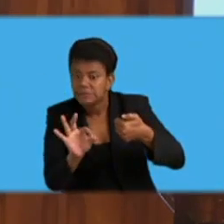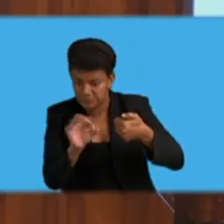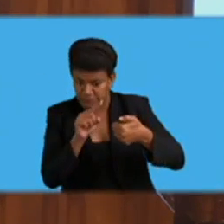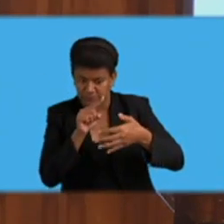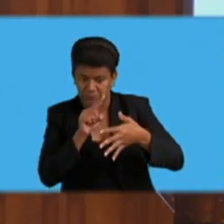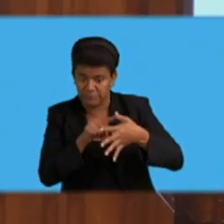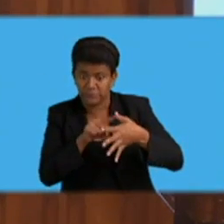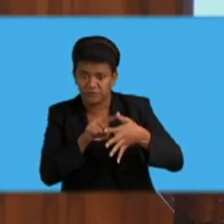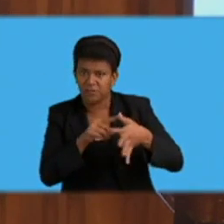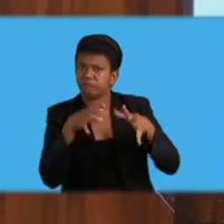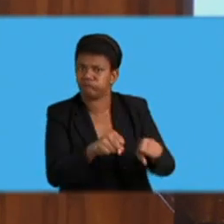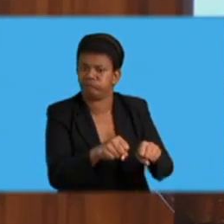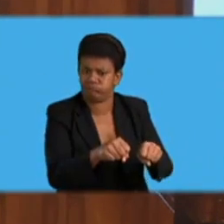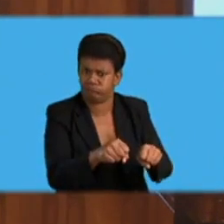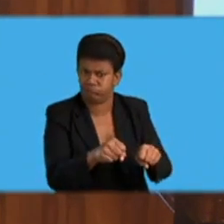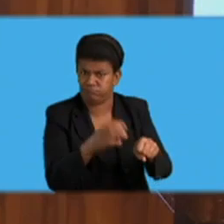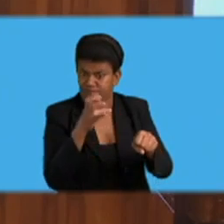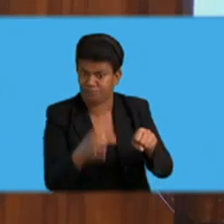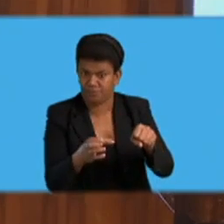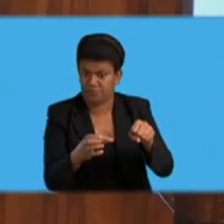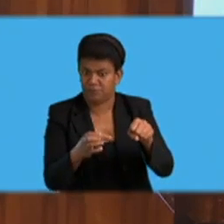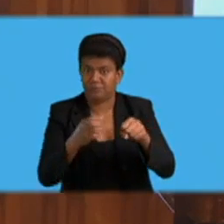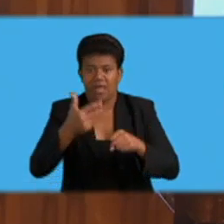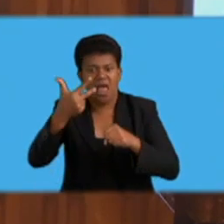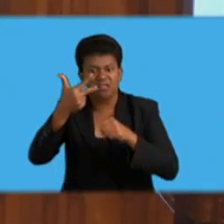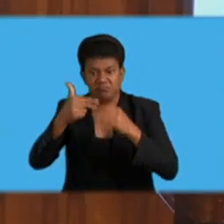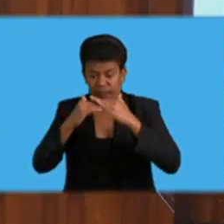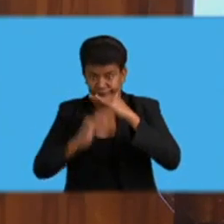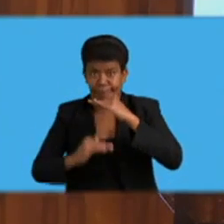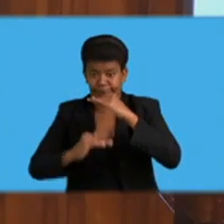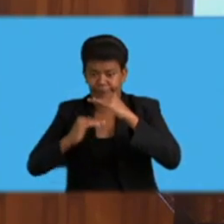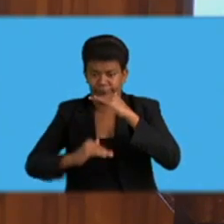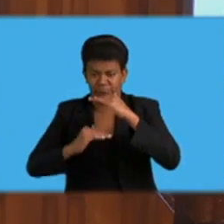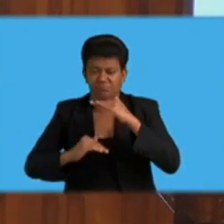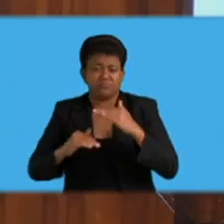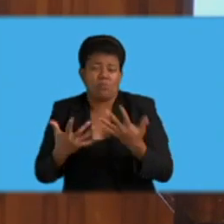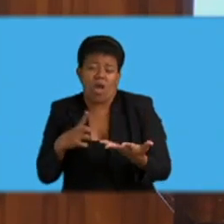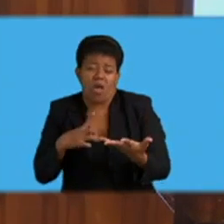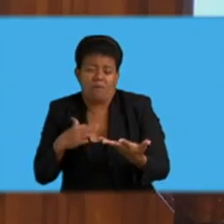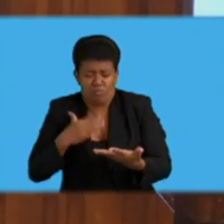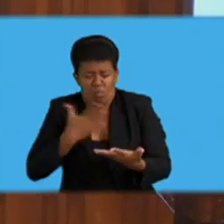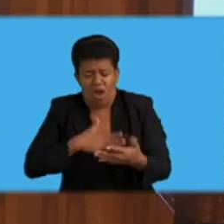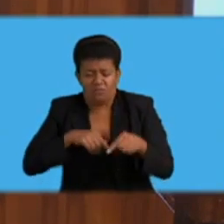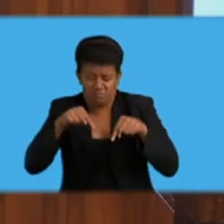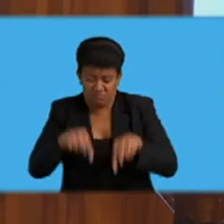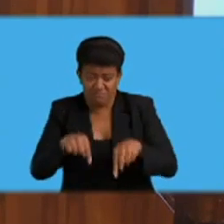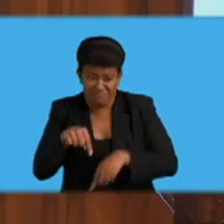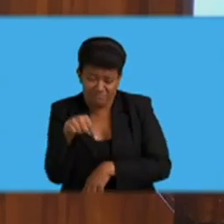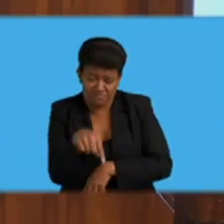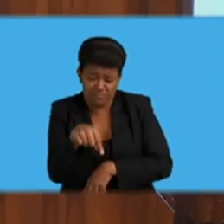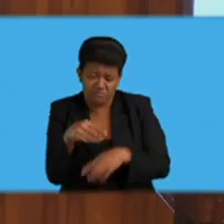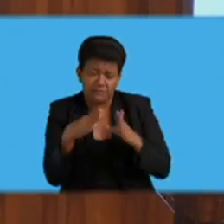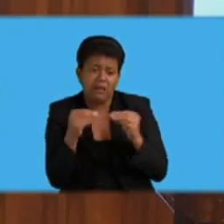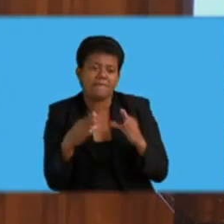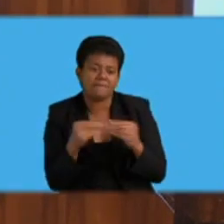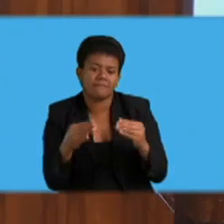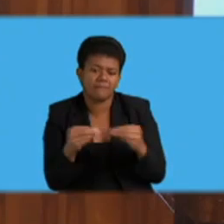Honorable of persons under 18 years of age with intent to have capMusic Island knowledge by 57.1%.